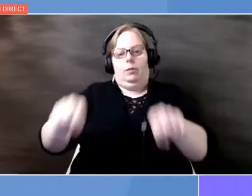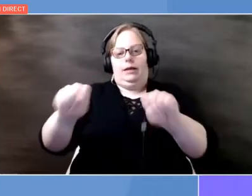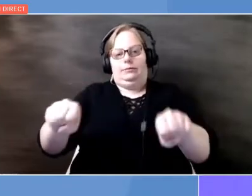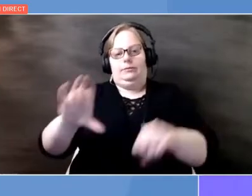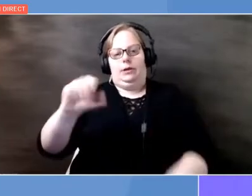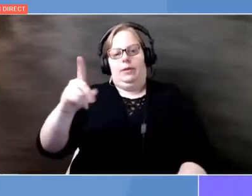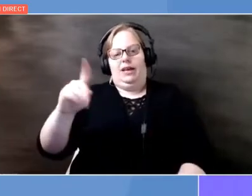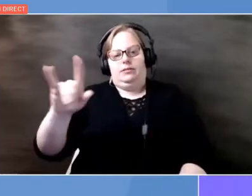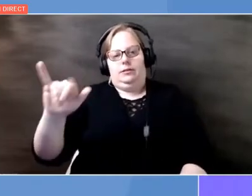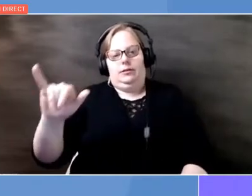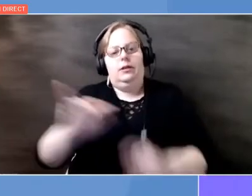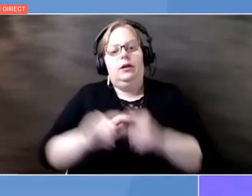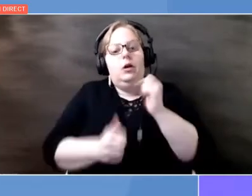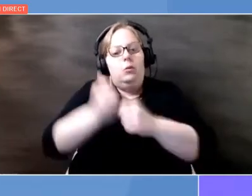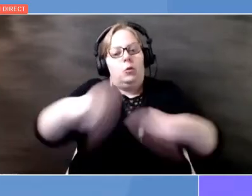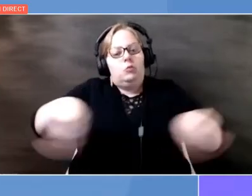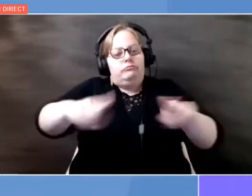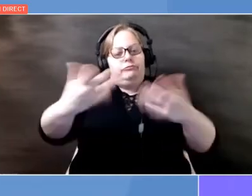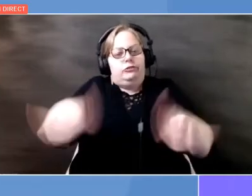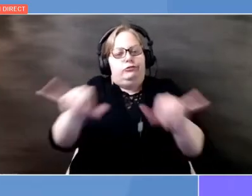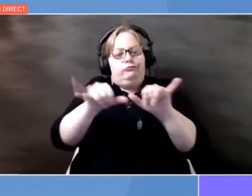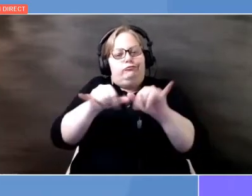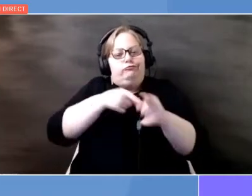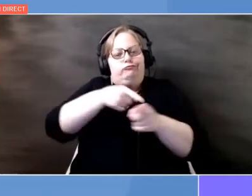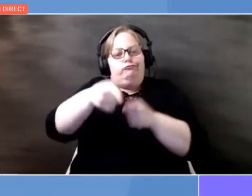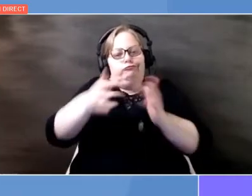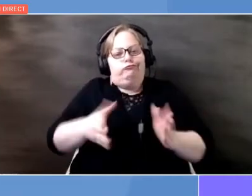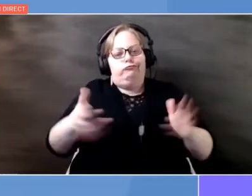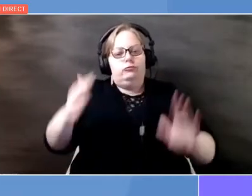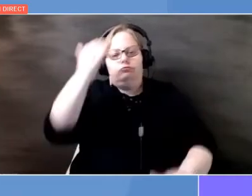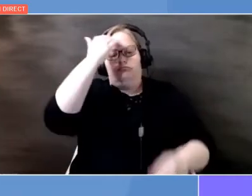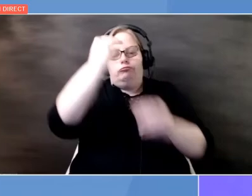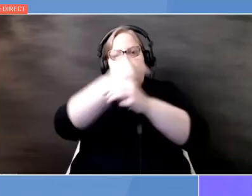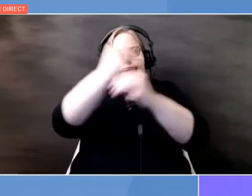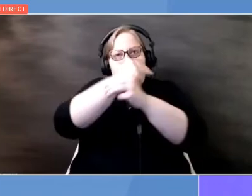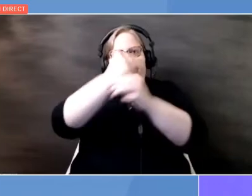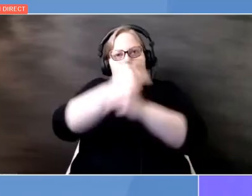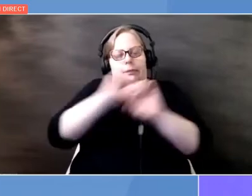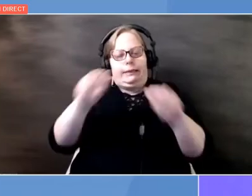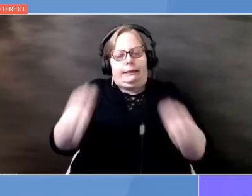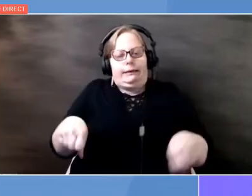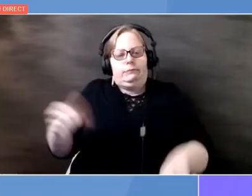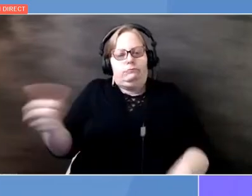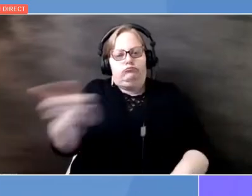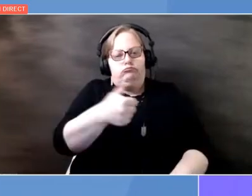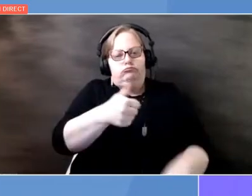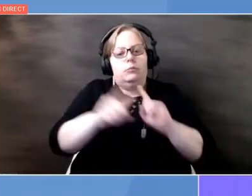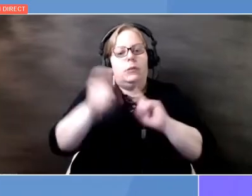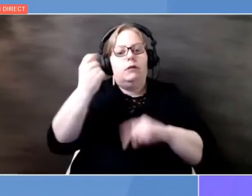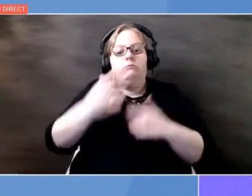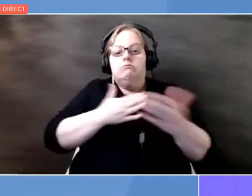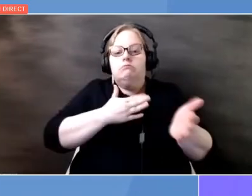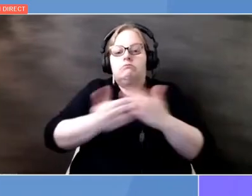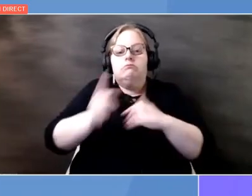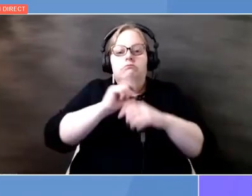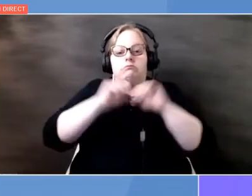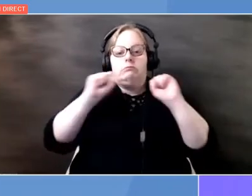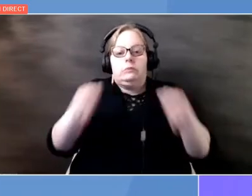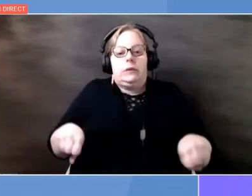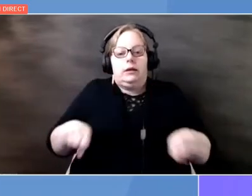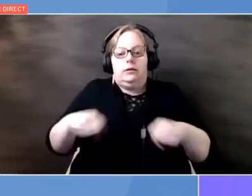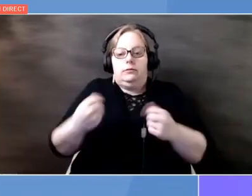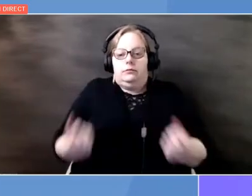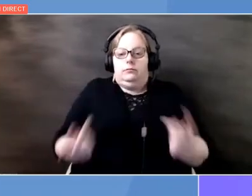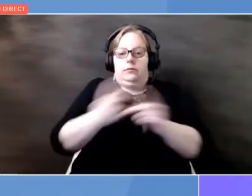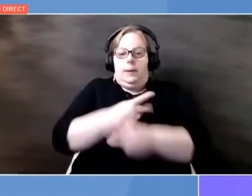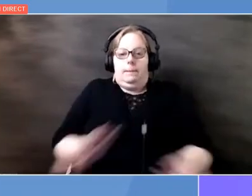of you guys are engineers, so you can do the math. Even if we are able to multiply our best